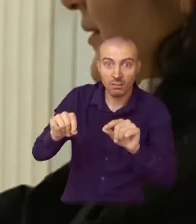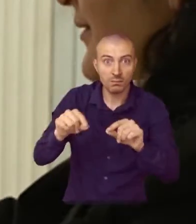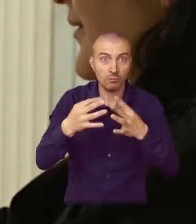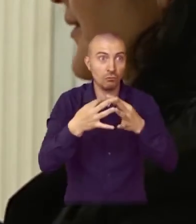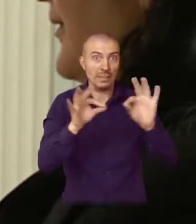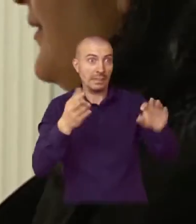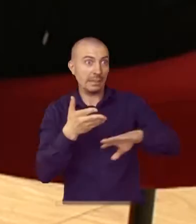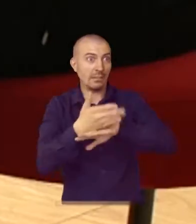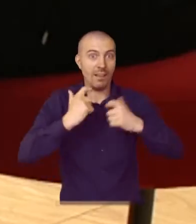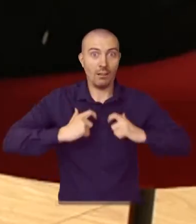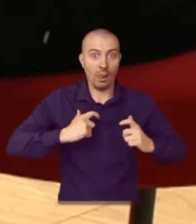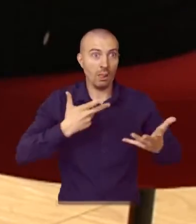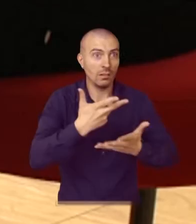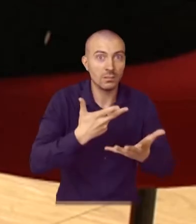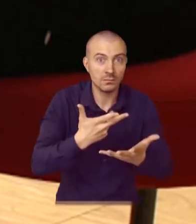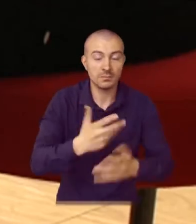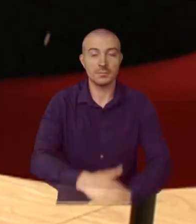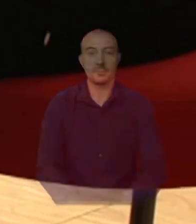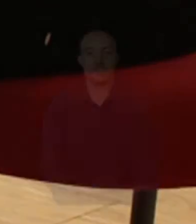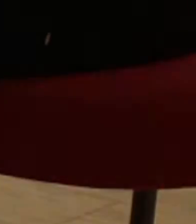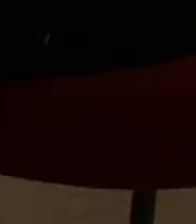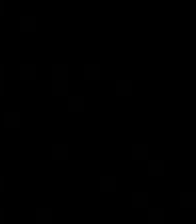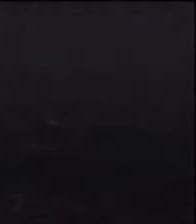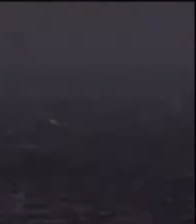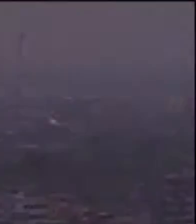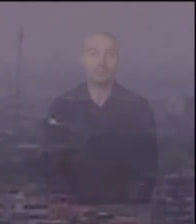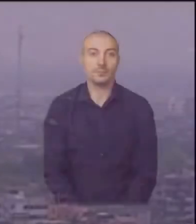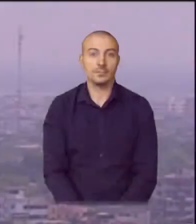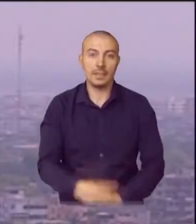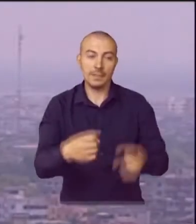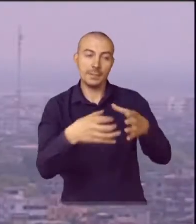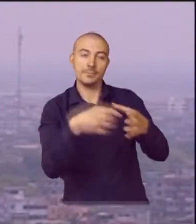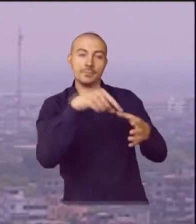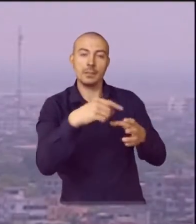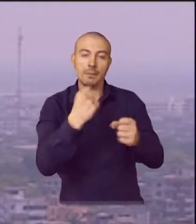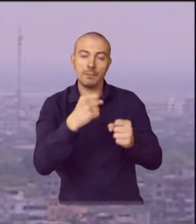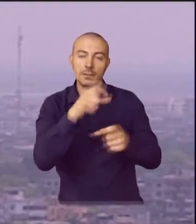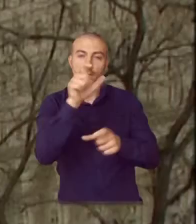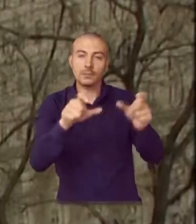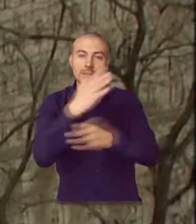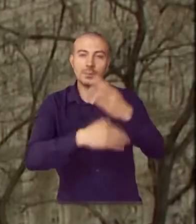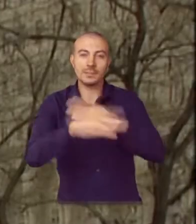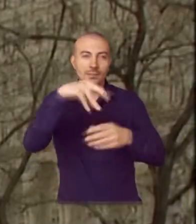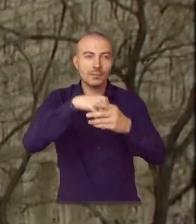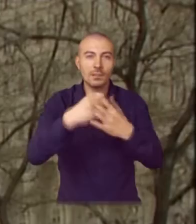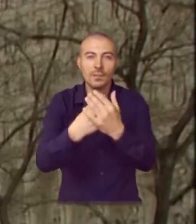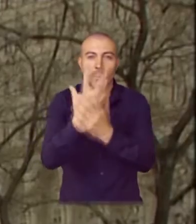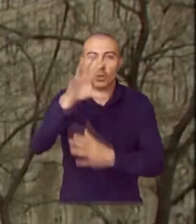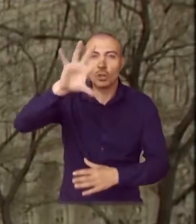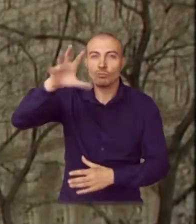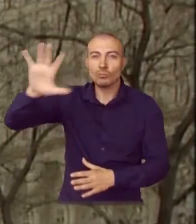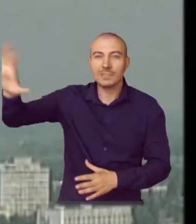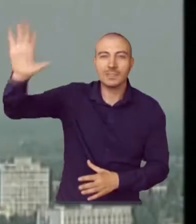choose medical treatment, and to enter freely into legal commitments. A disproportionate number of persons with disabilities